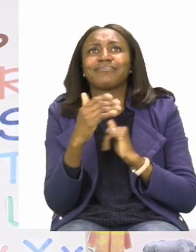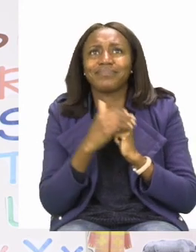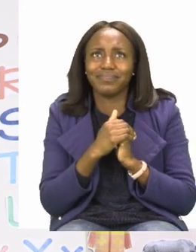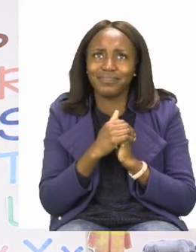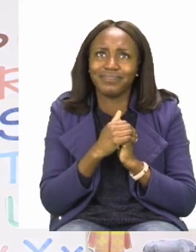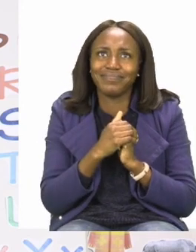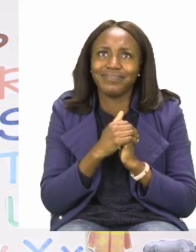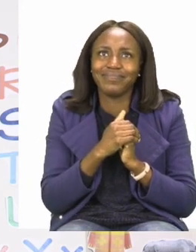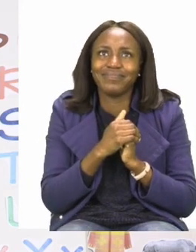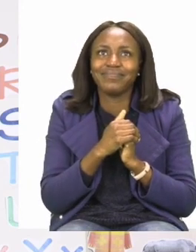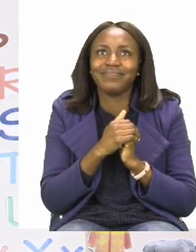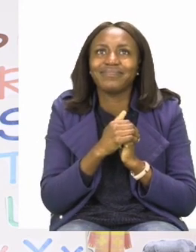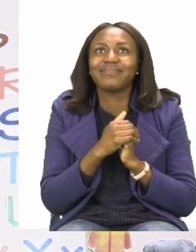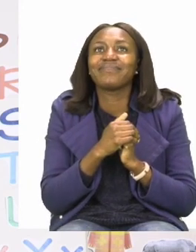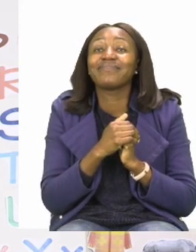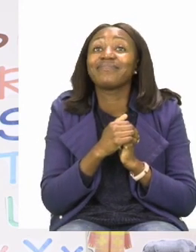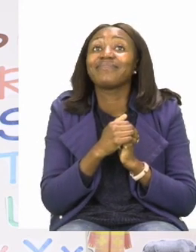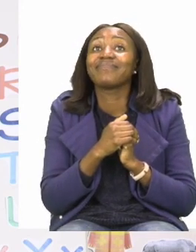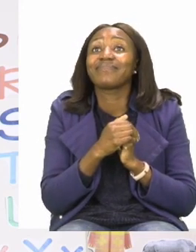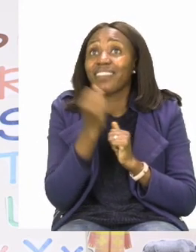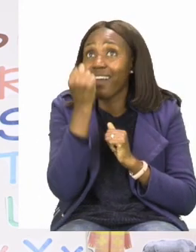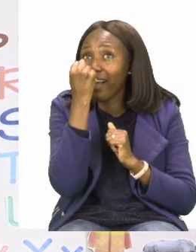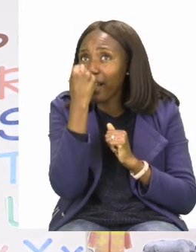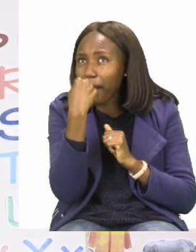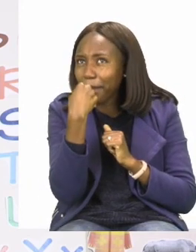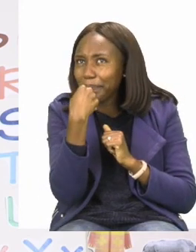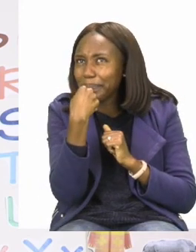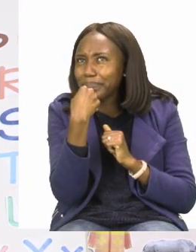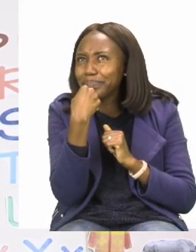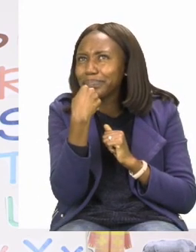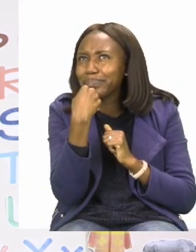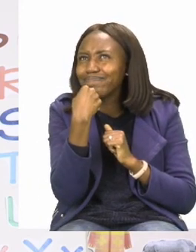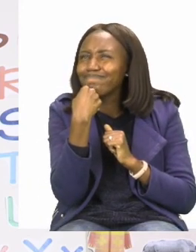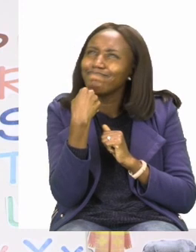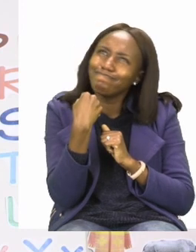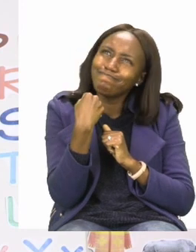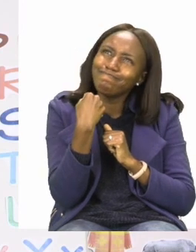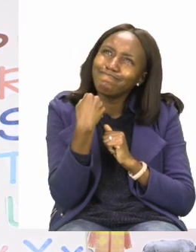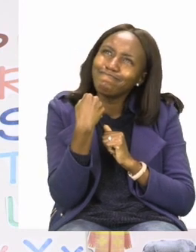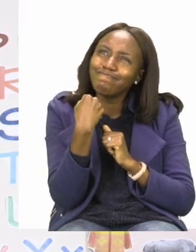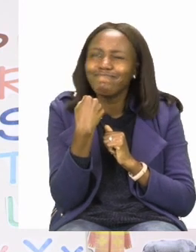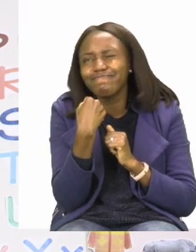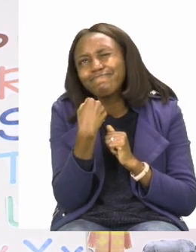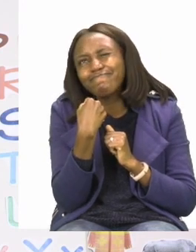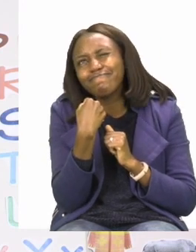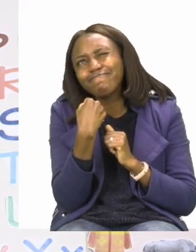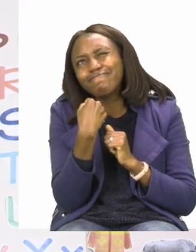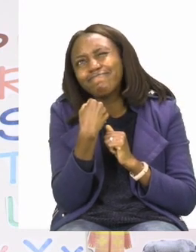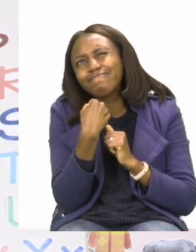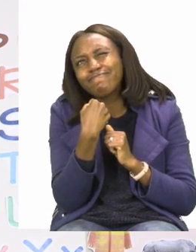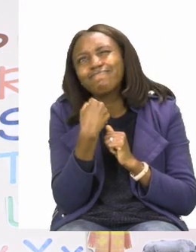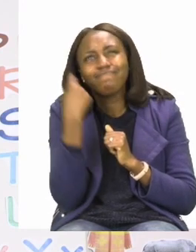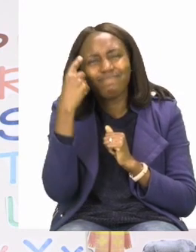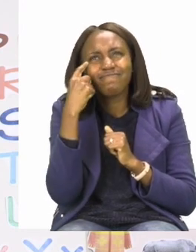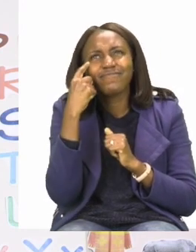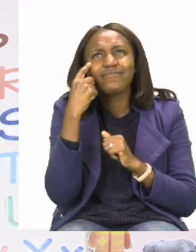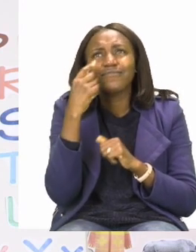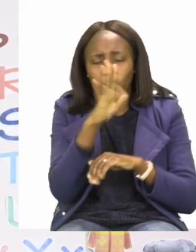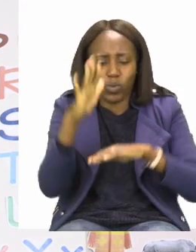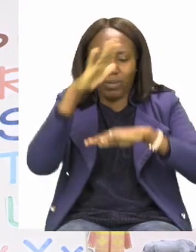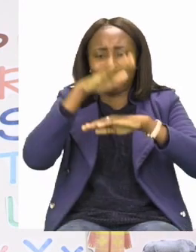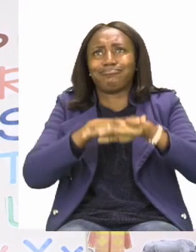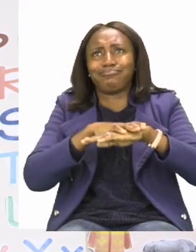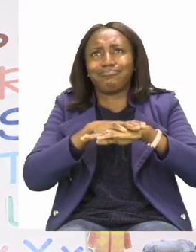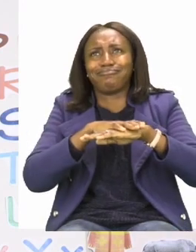Then we have an apple. Hmm. Let me say this one is going to float. I